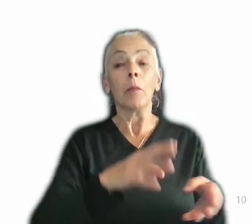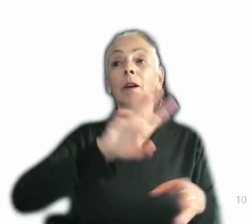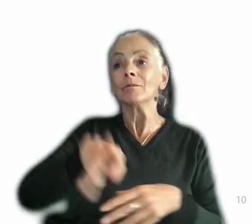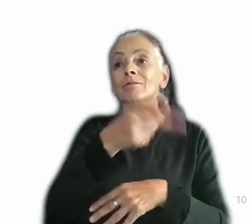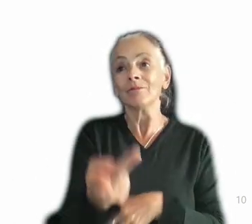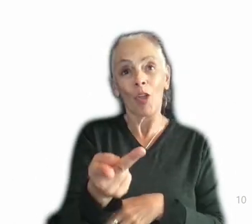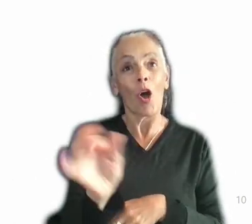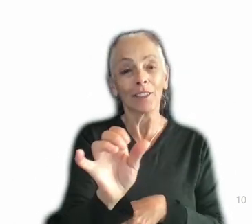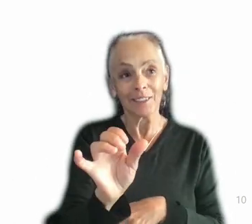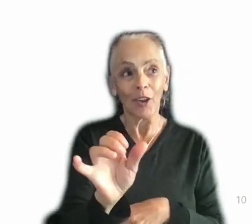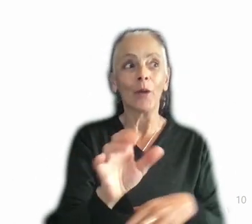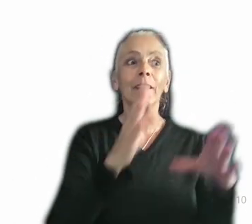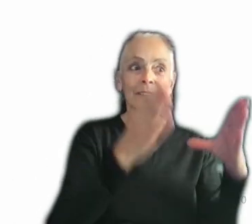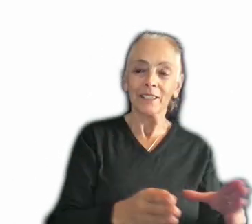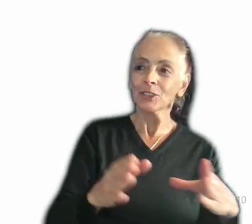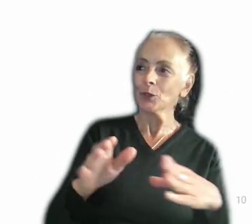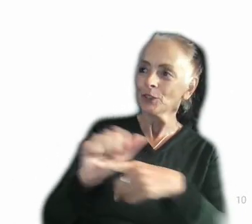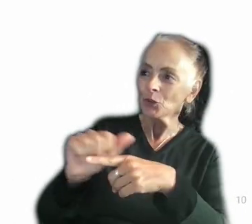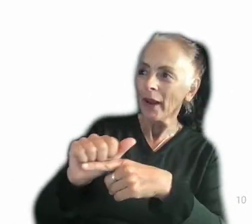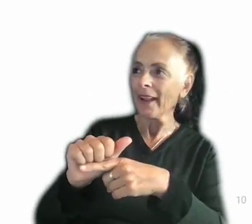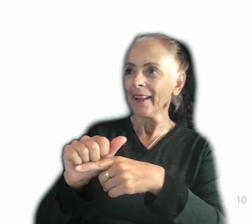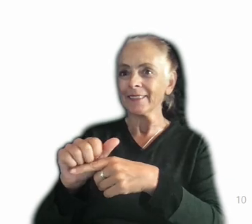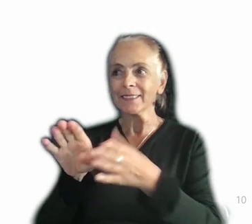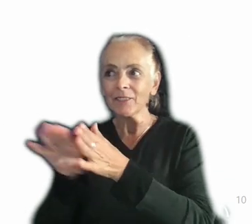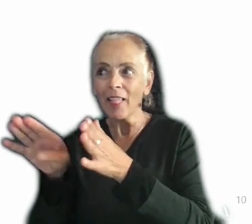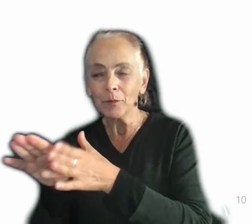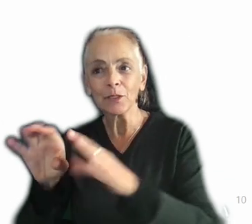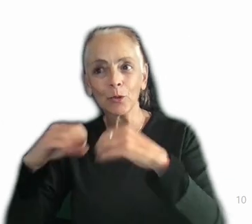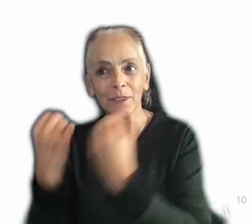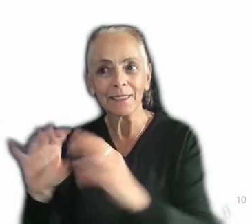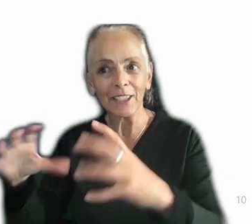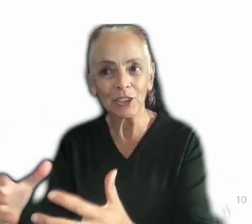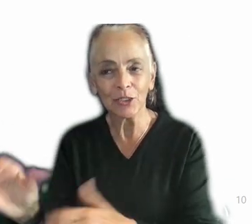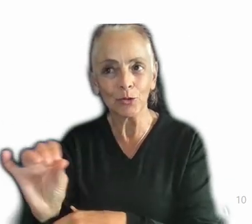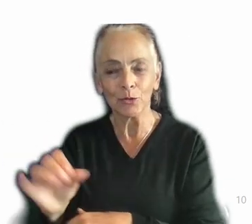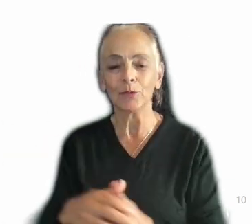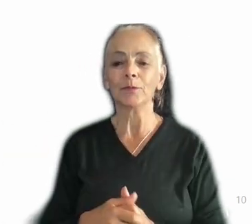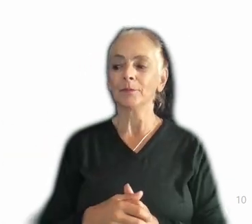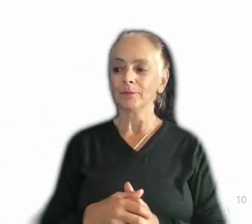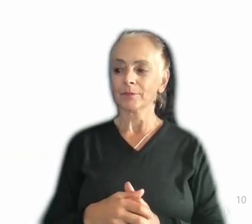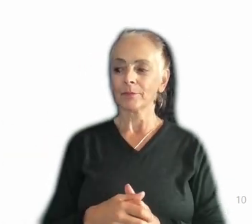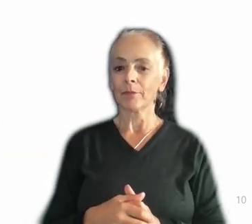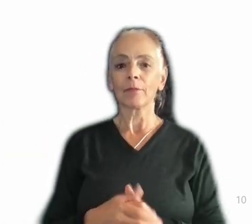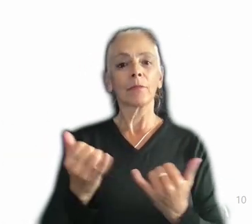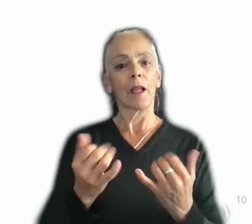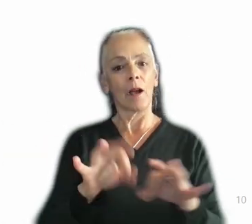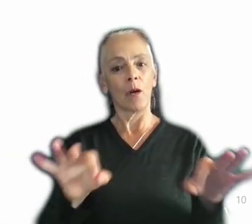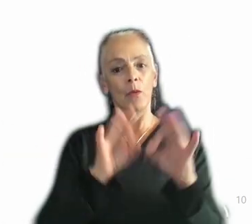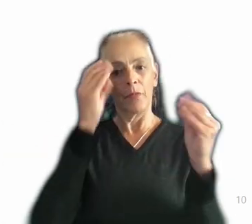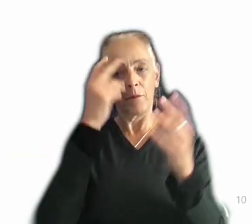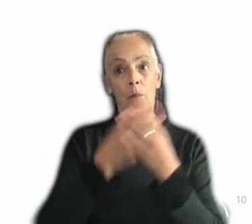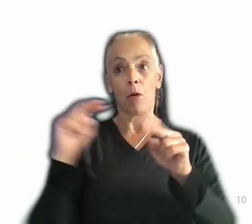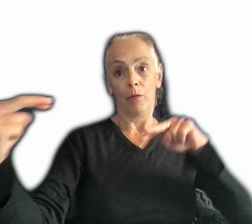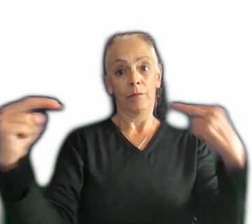can also provide training and development for the organization all up. Now, it's worth thinking about both of these perspectives,